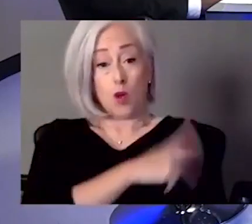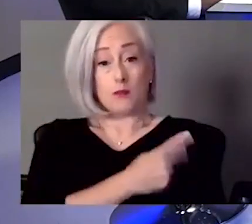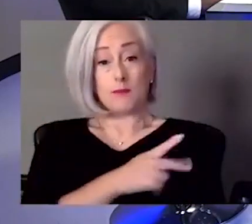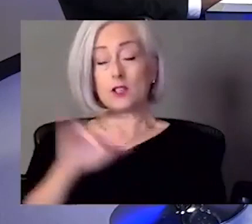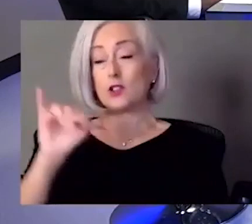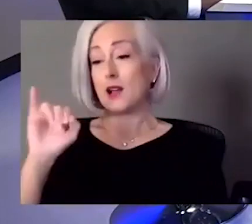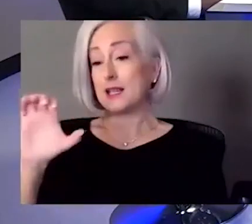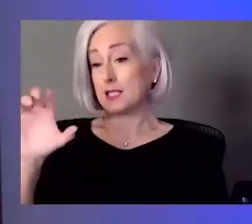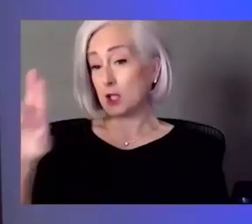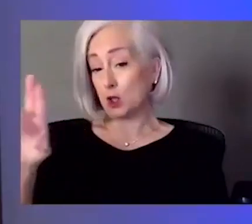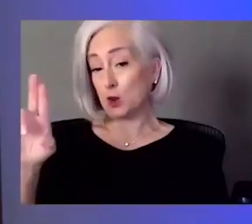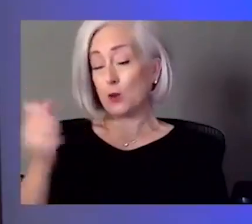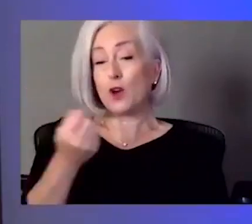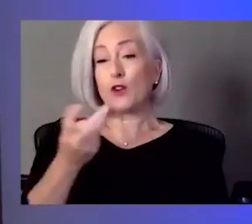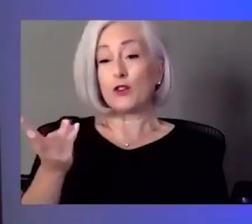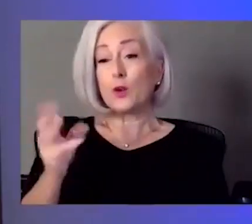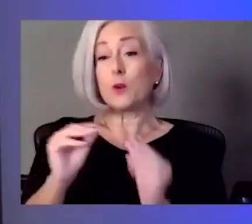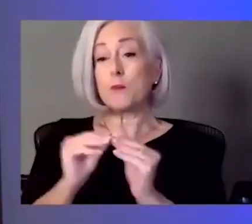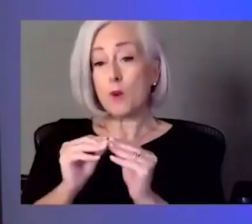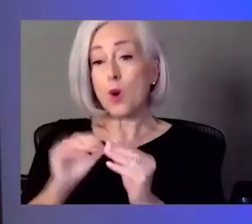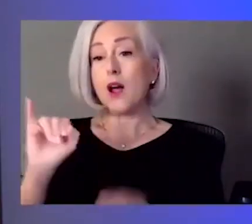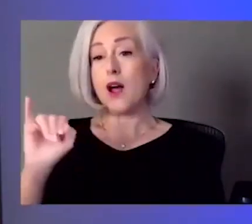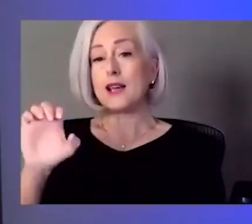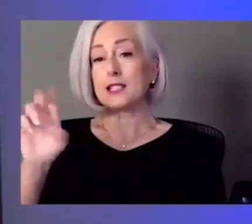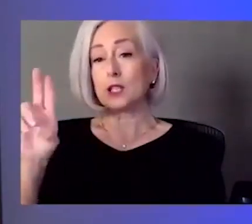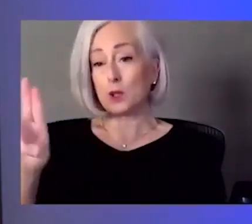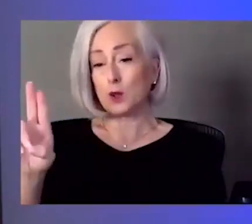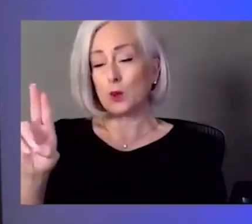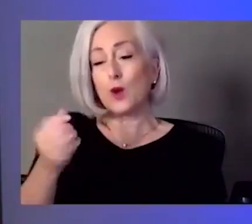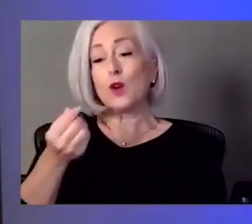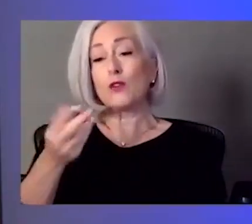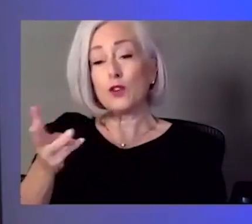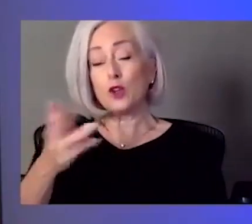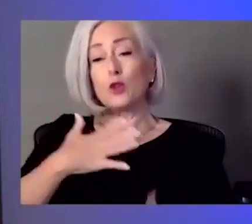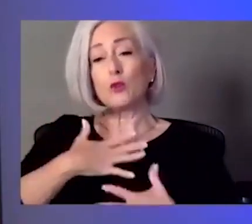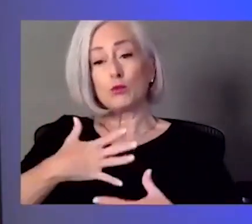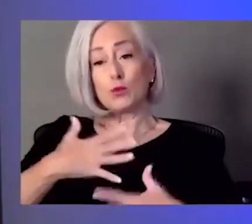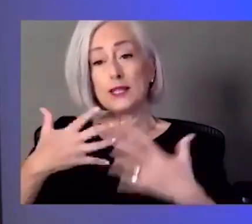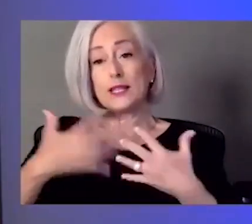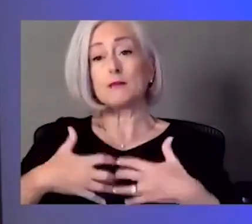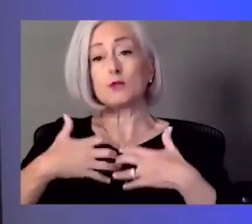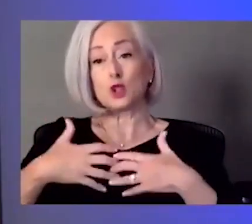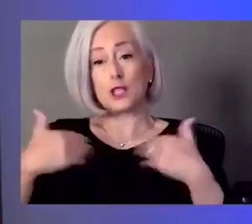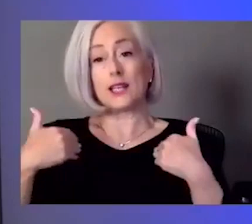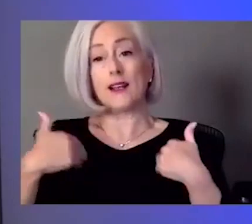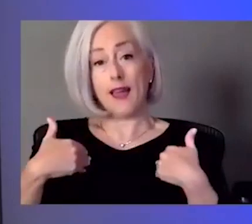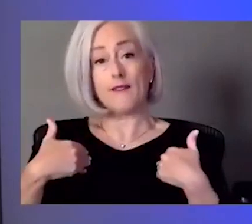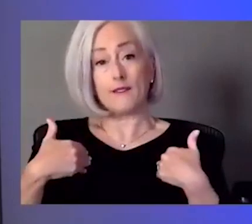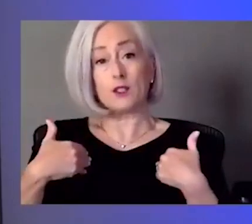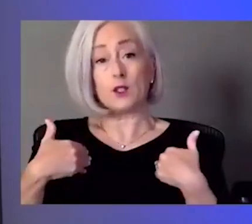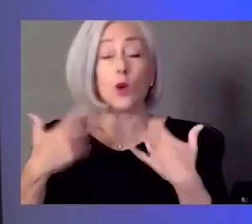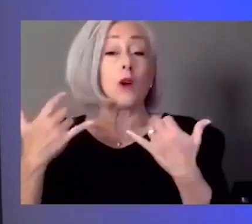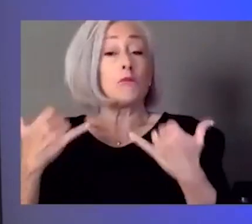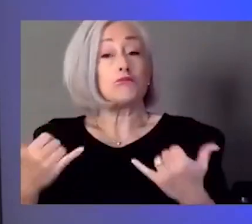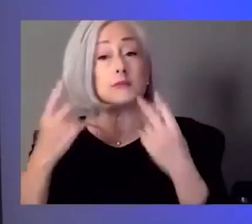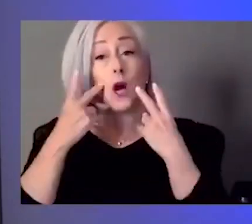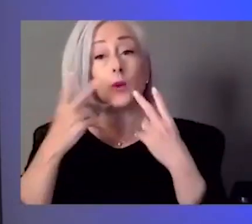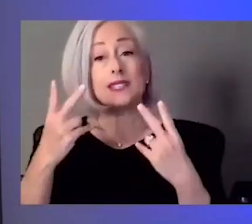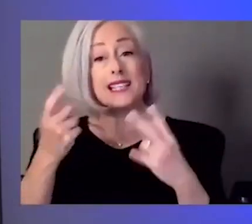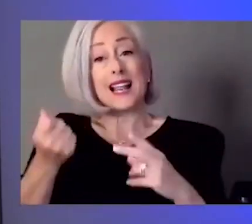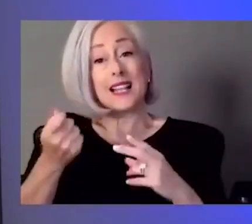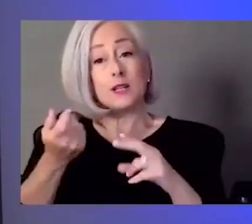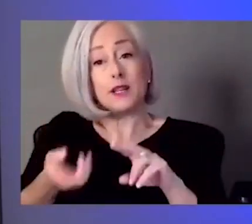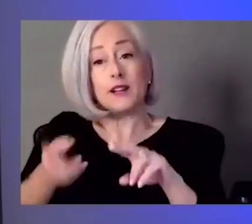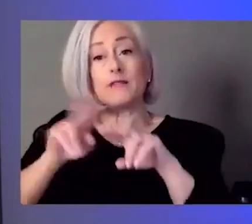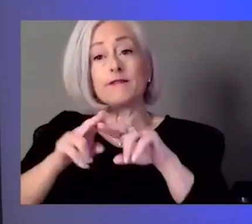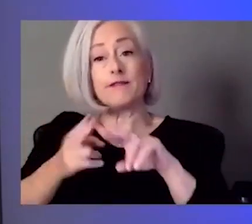ICU status. We've got a couple of them on ventilators. So we're seeing now kind of an uprise in our critically ill